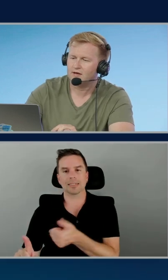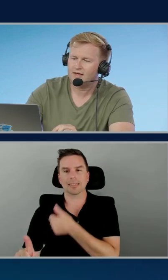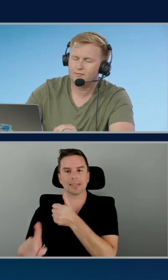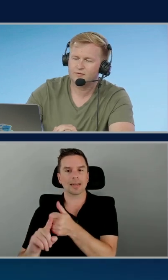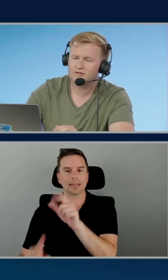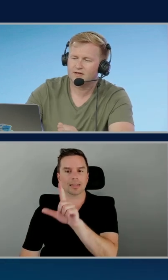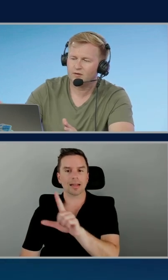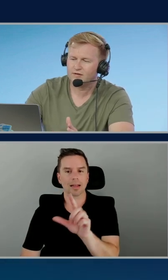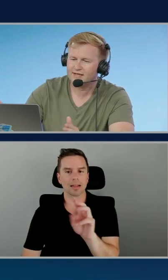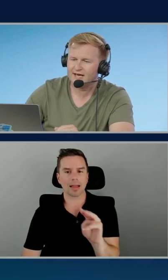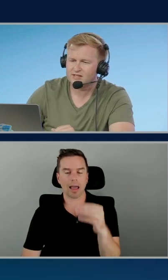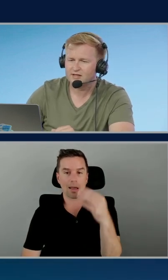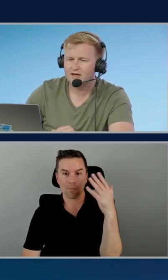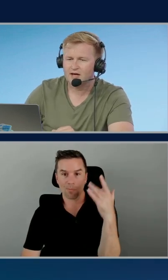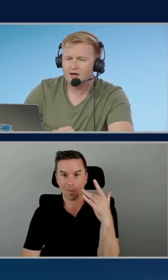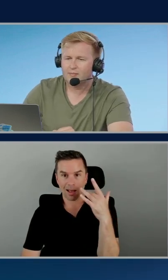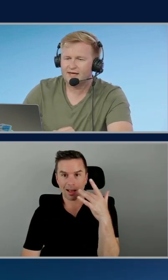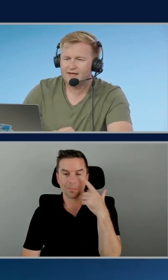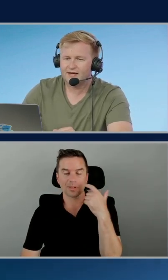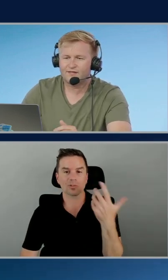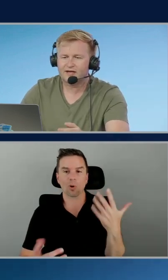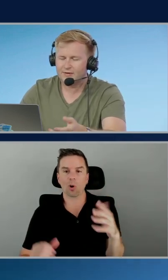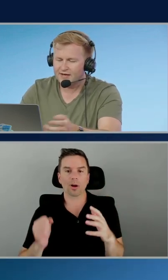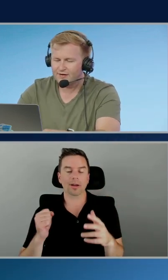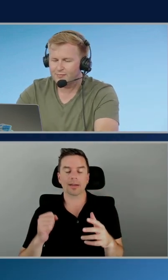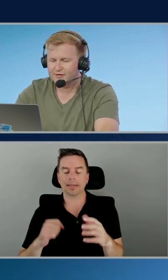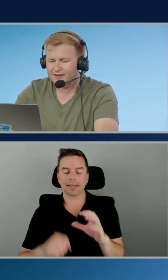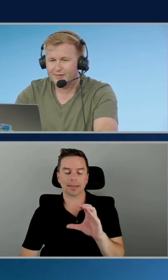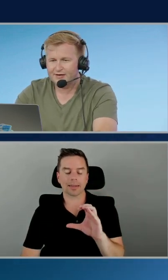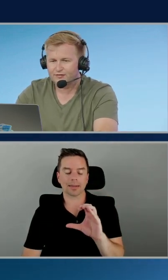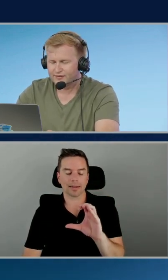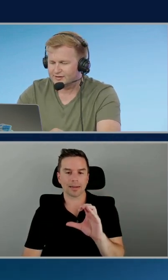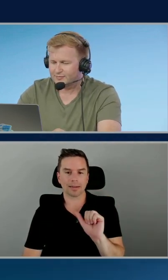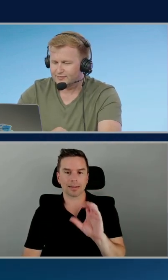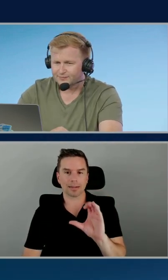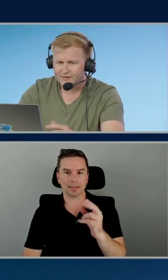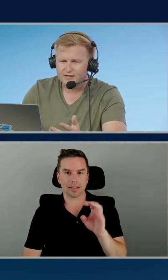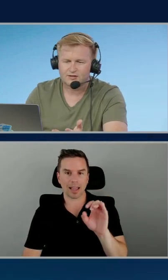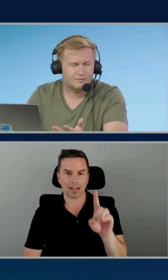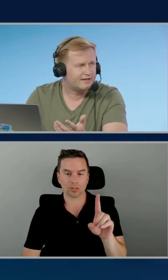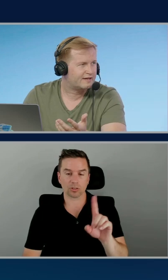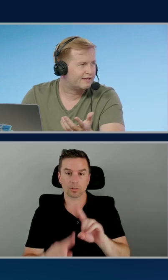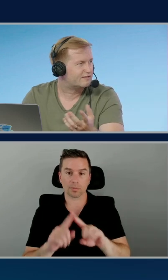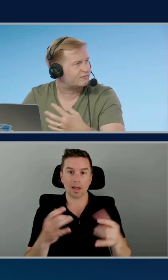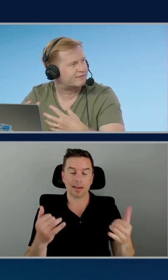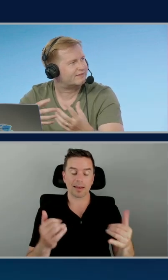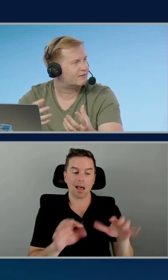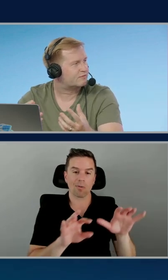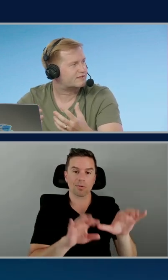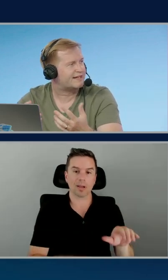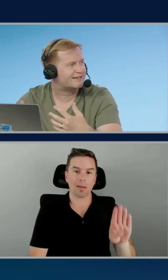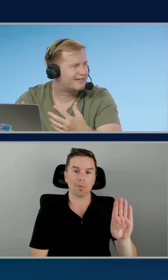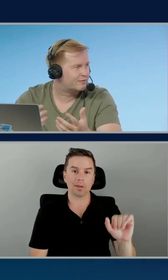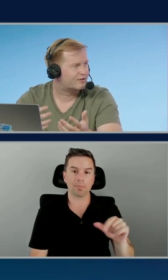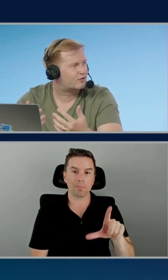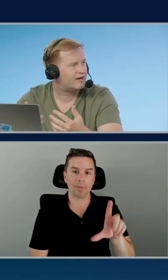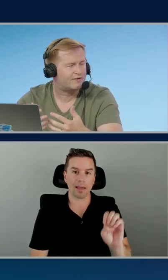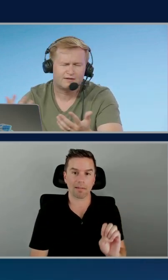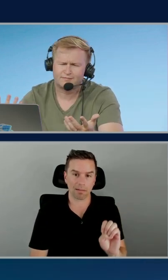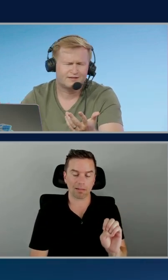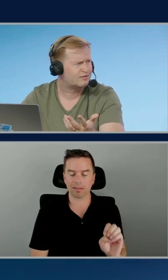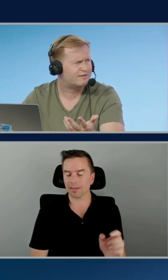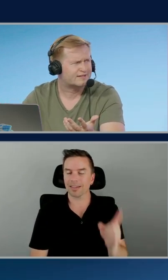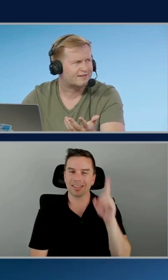it was already cached. And then if I come in here, if I put like bagel, for example, so we think, you know, standard keyword